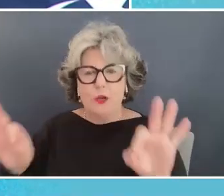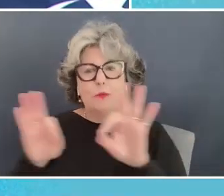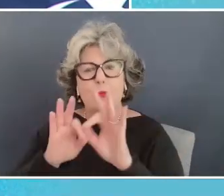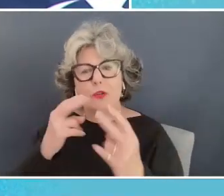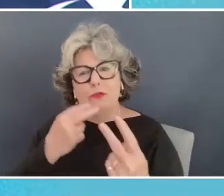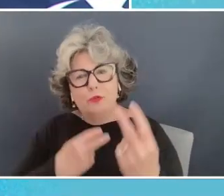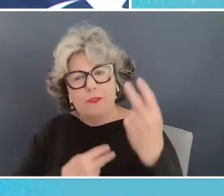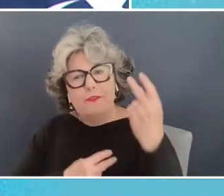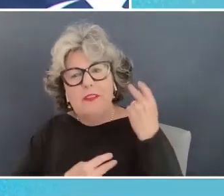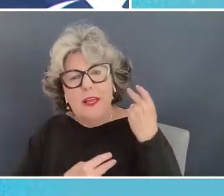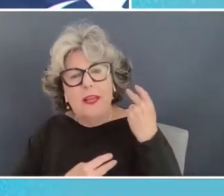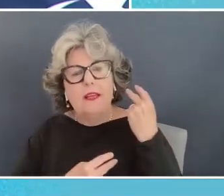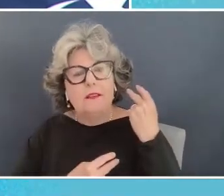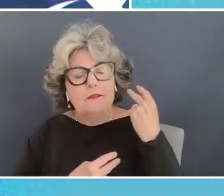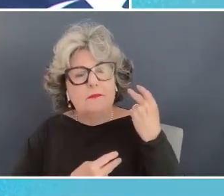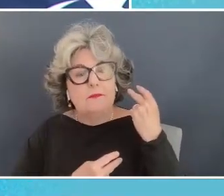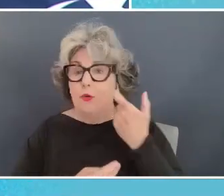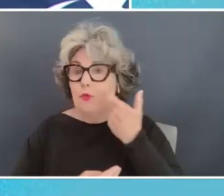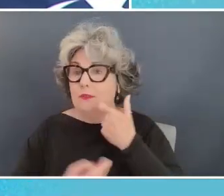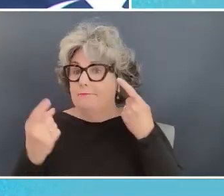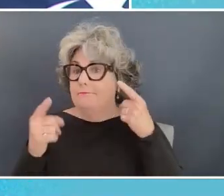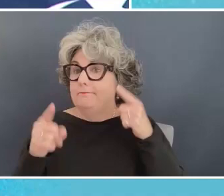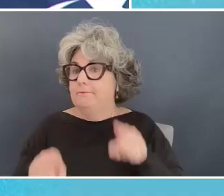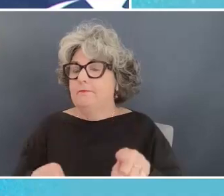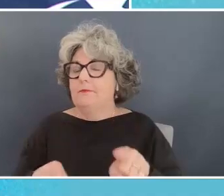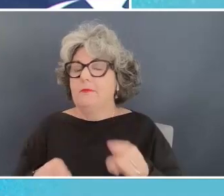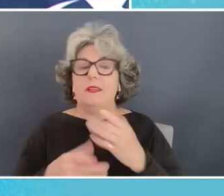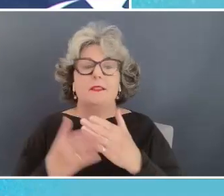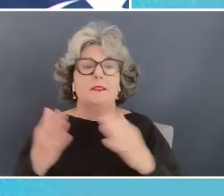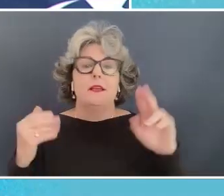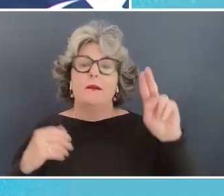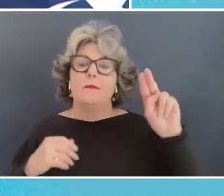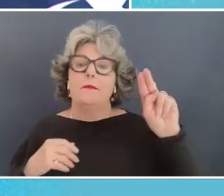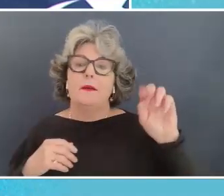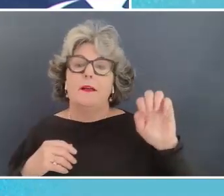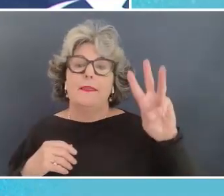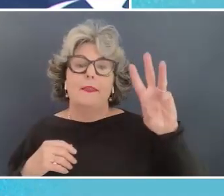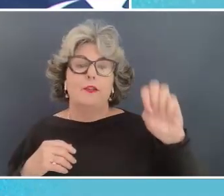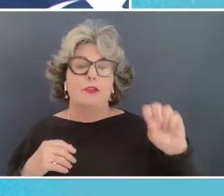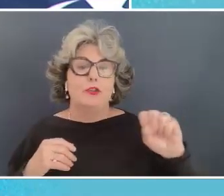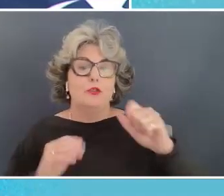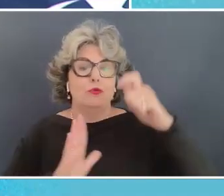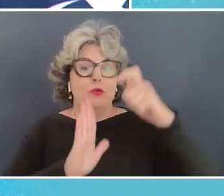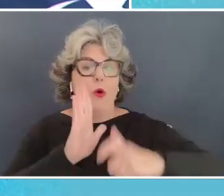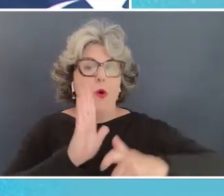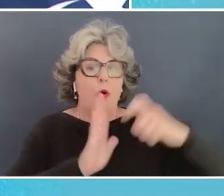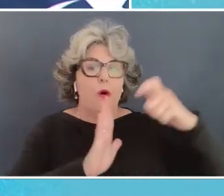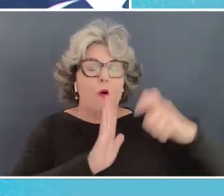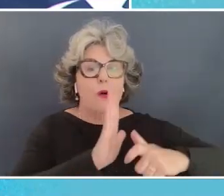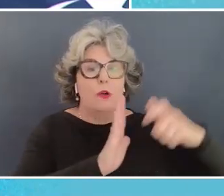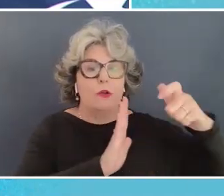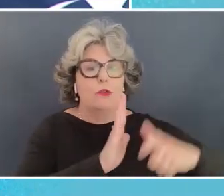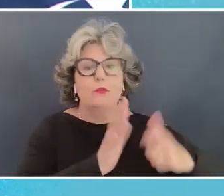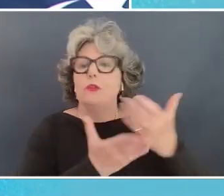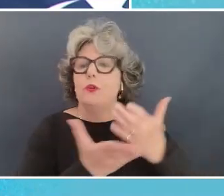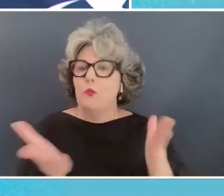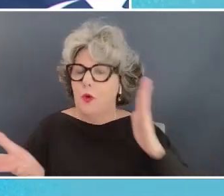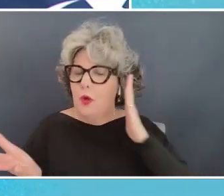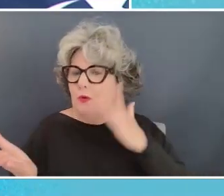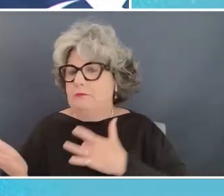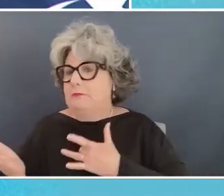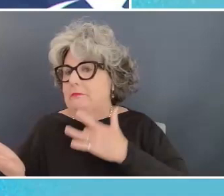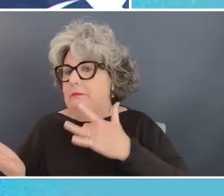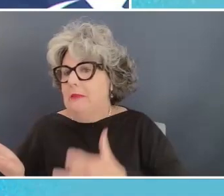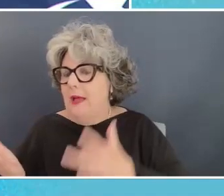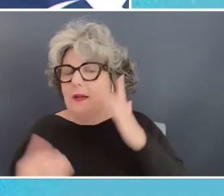and we saw it recently in some of the news articles um we will most likely um